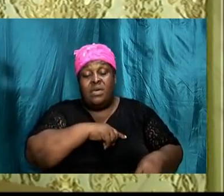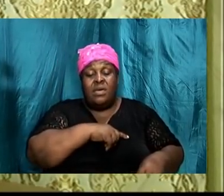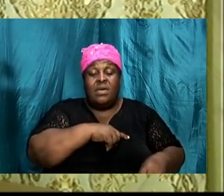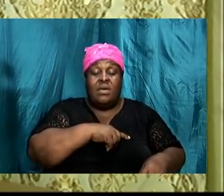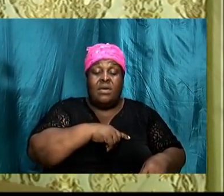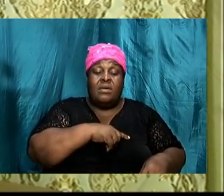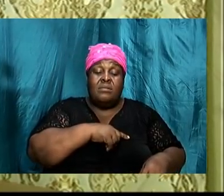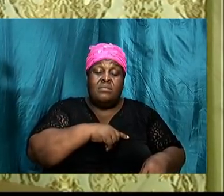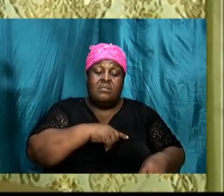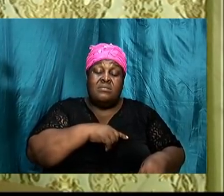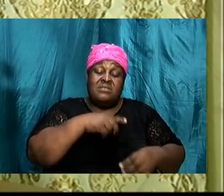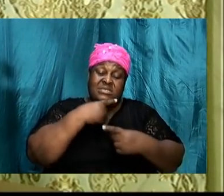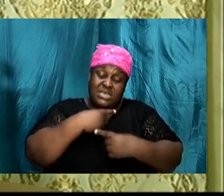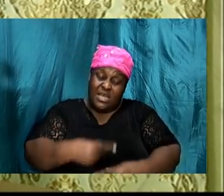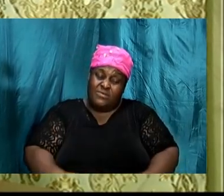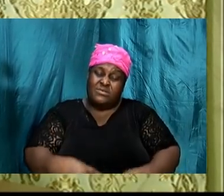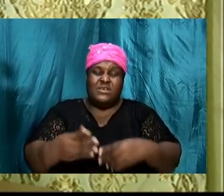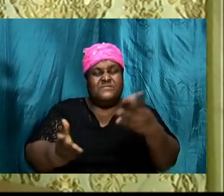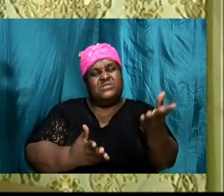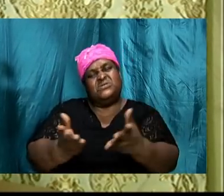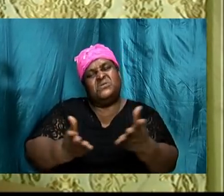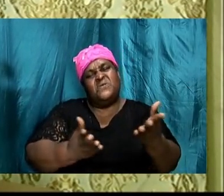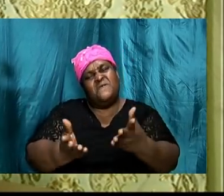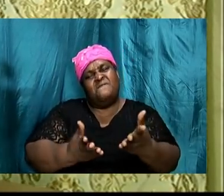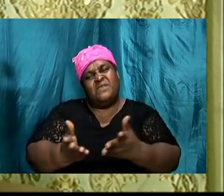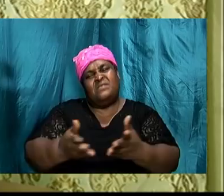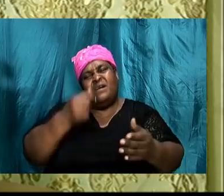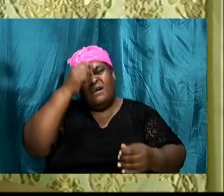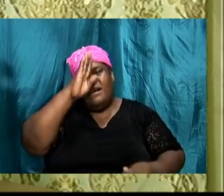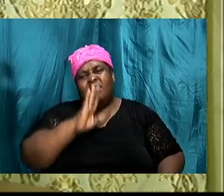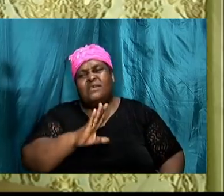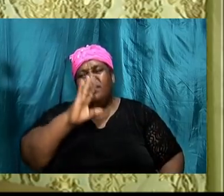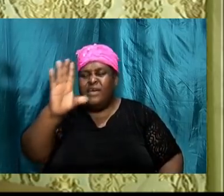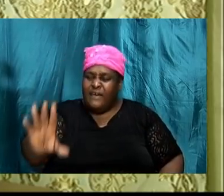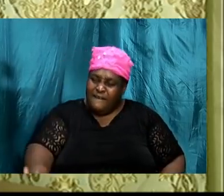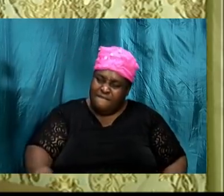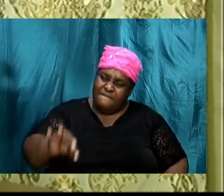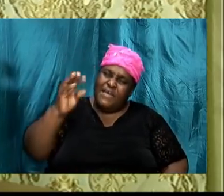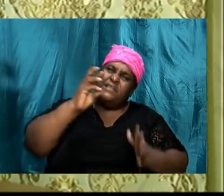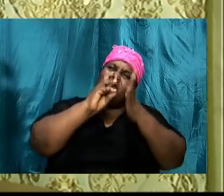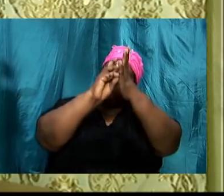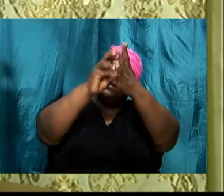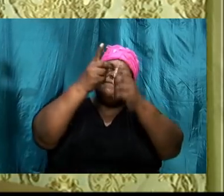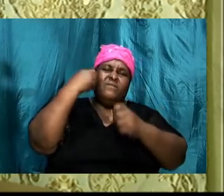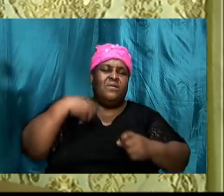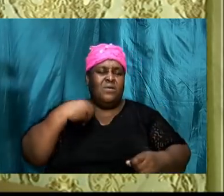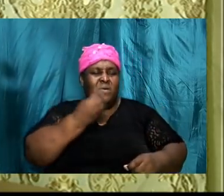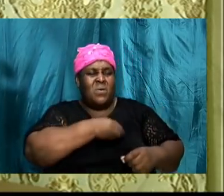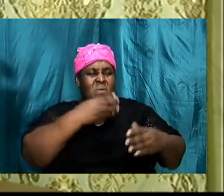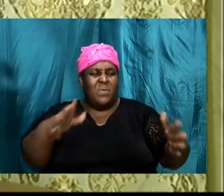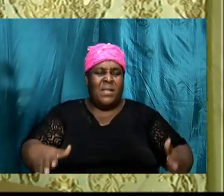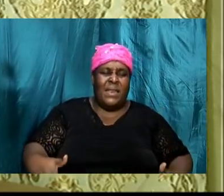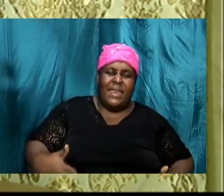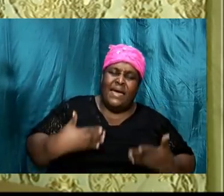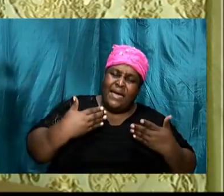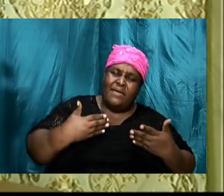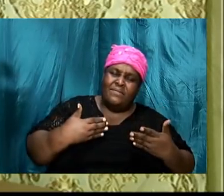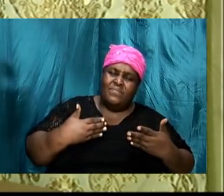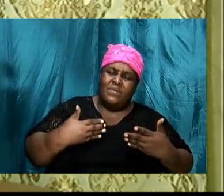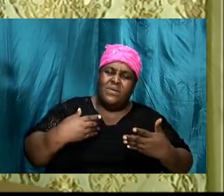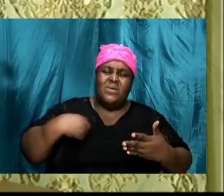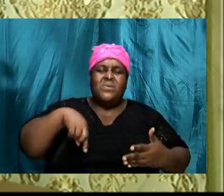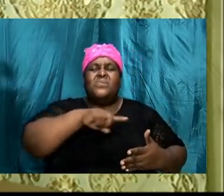serving God of finding His will for our lives we have to be willing